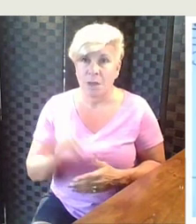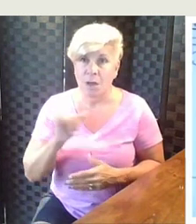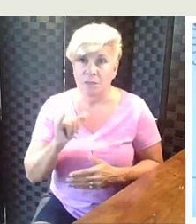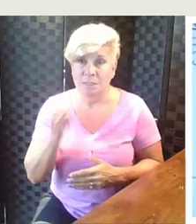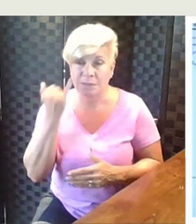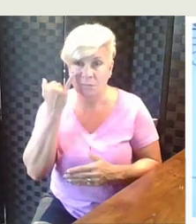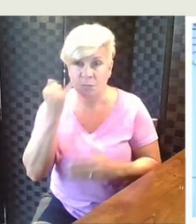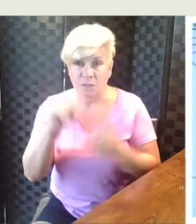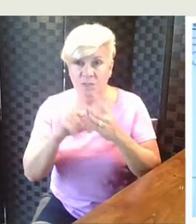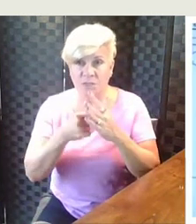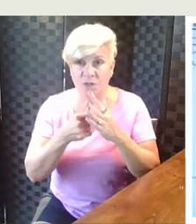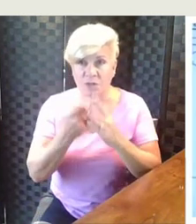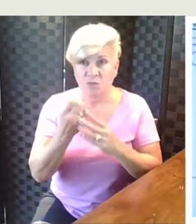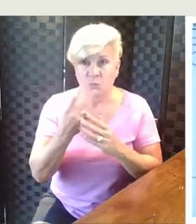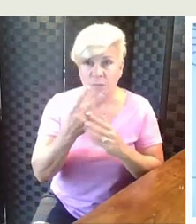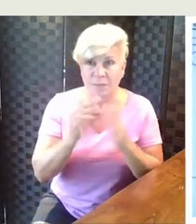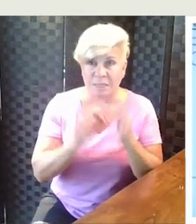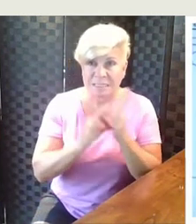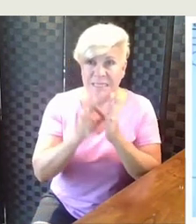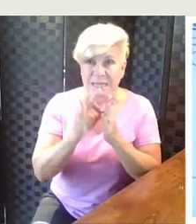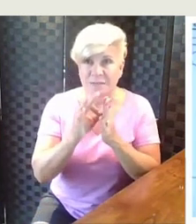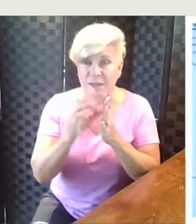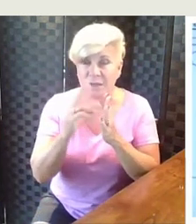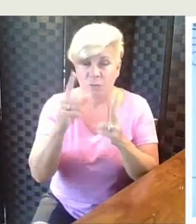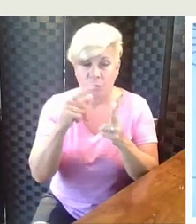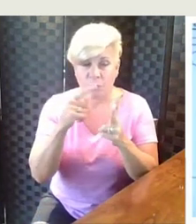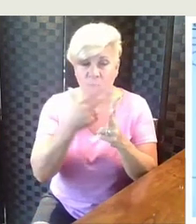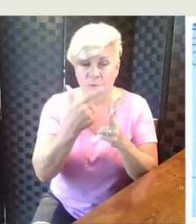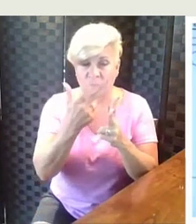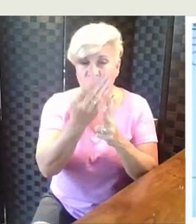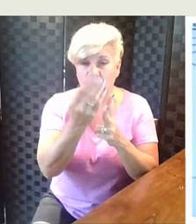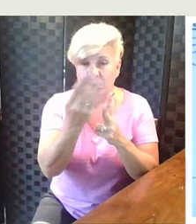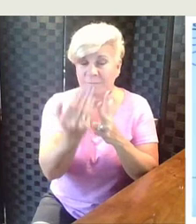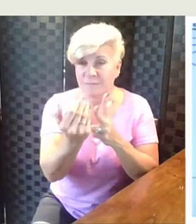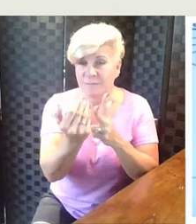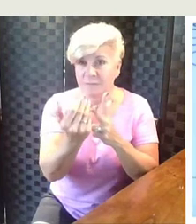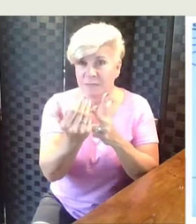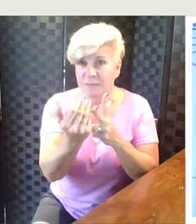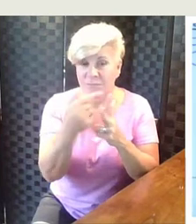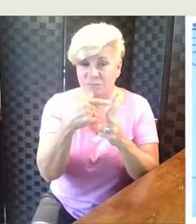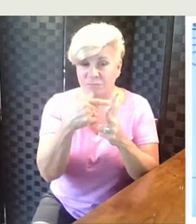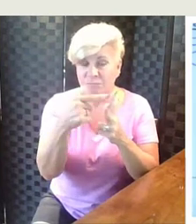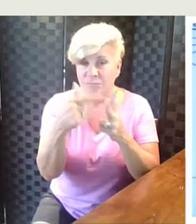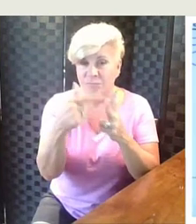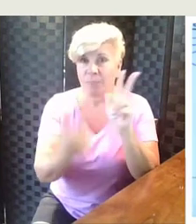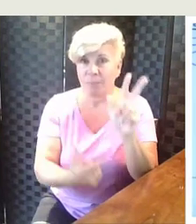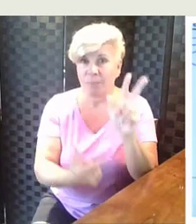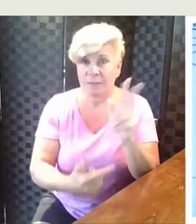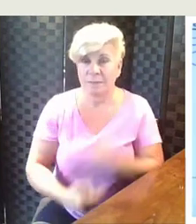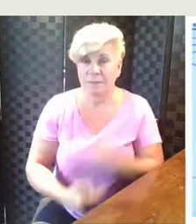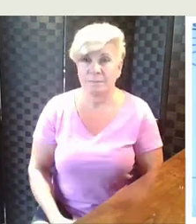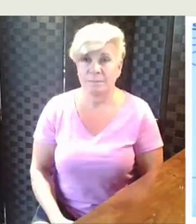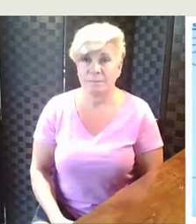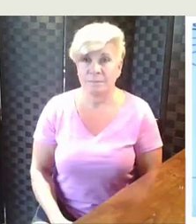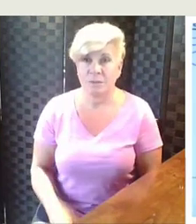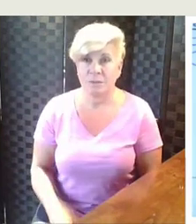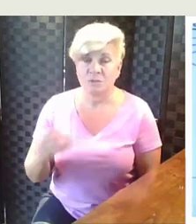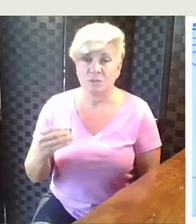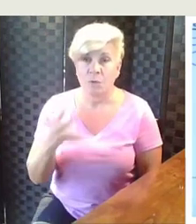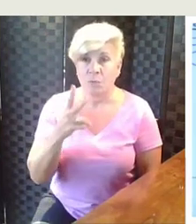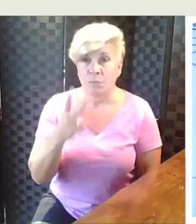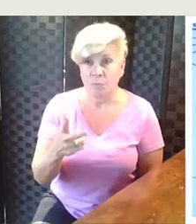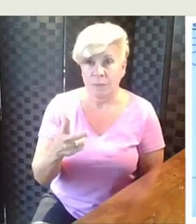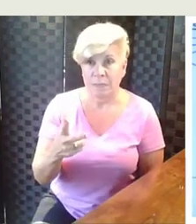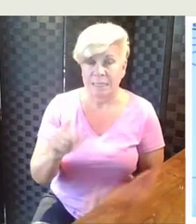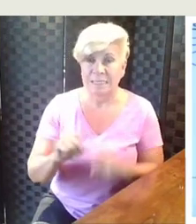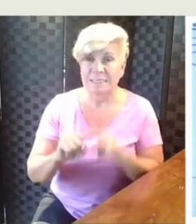Also, if we start at twelve, we know if we count on three more, thirteen, fourteen, fifteen, that would give us three. So three